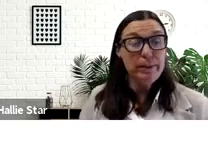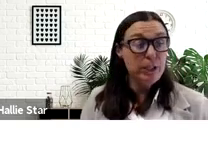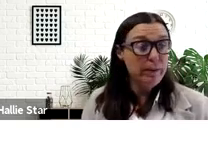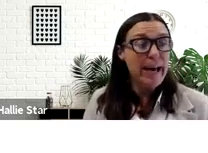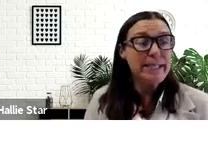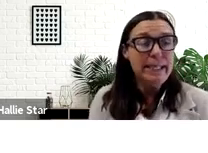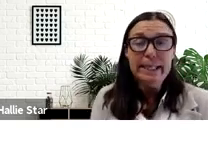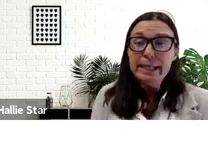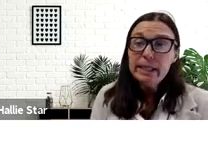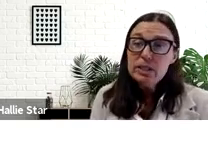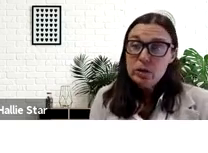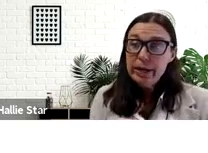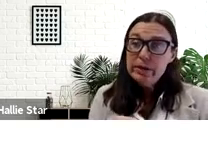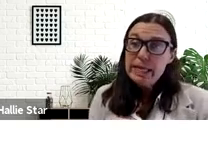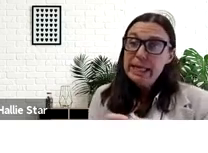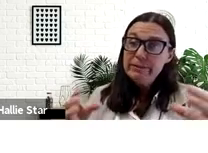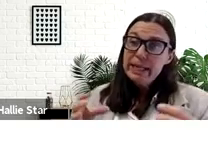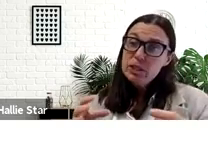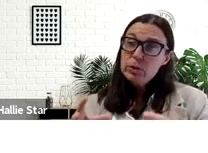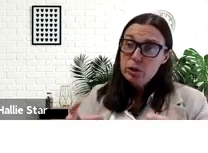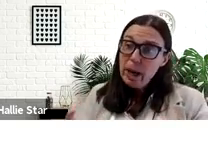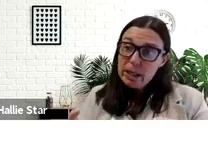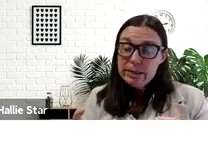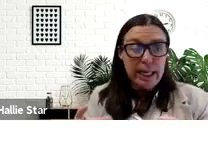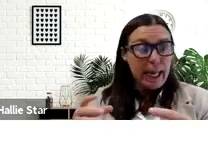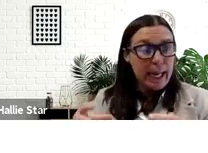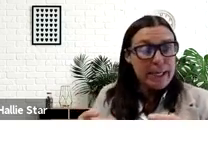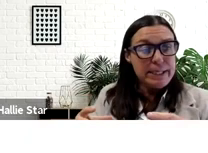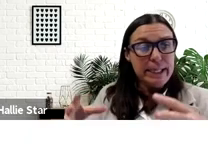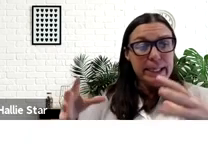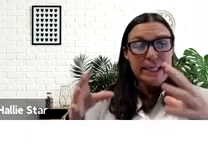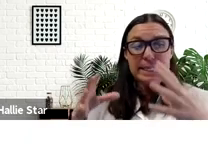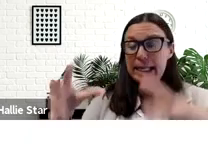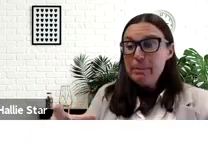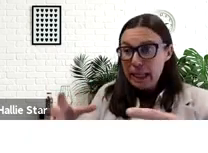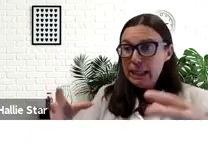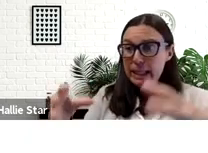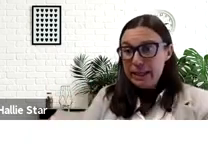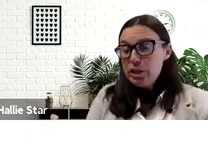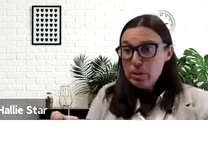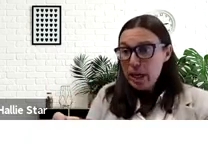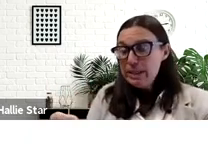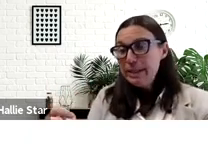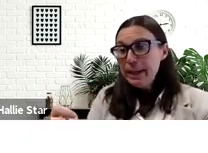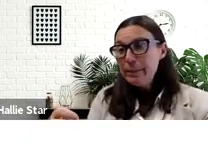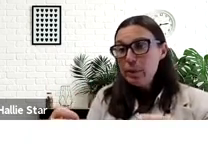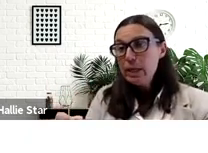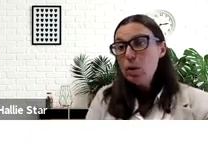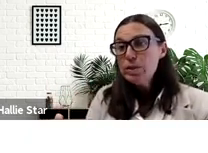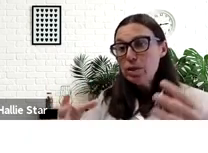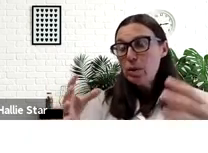So premature, in fact, that the story goes that he fit into a shoe box and his tiny body in the shoe box